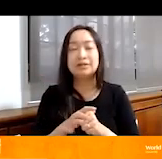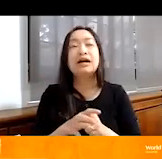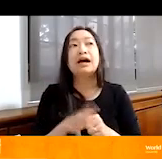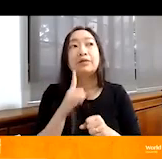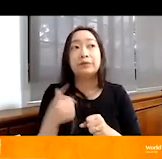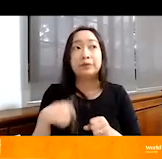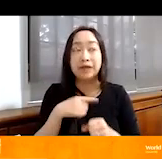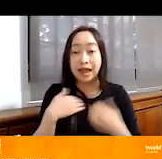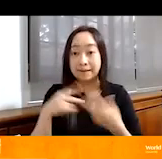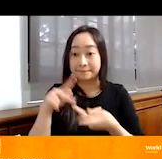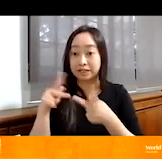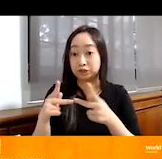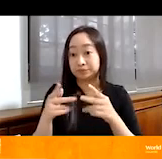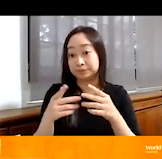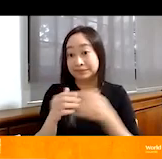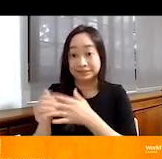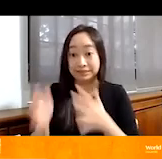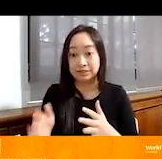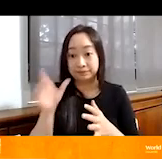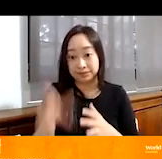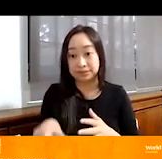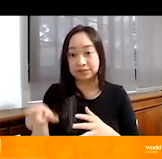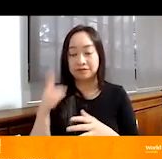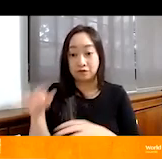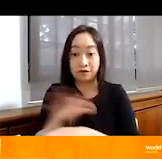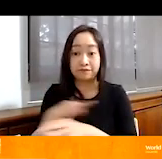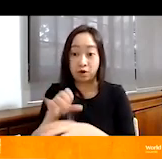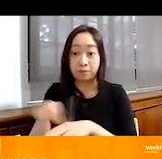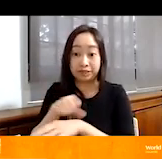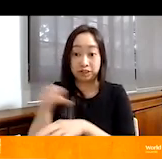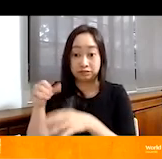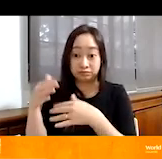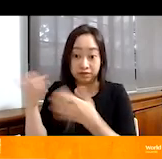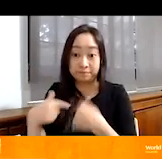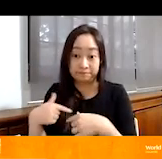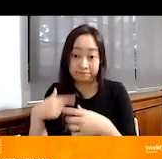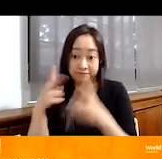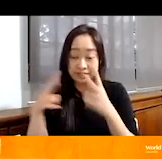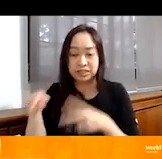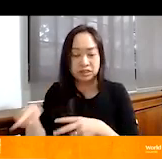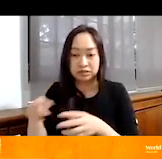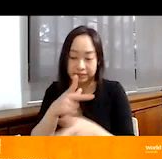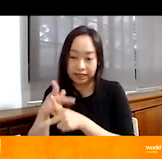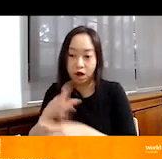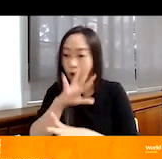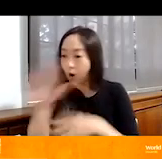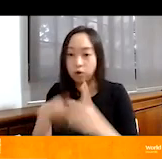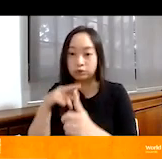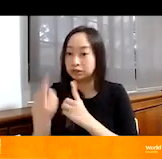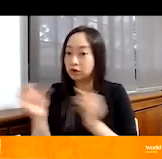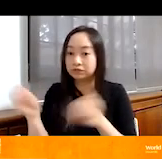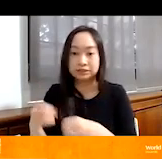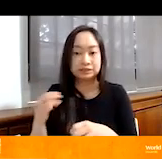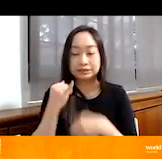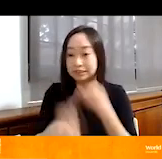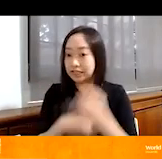our partnership leader for field operations coming to visit. So, he's basically in charge of all the regional offices and the national offices,